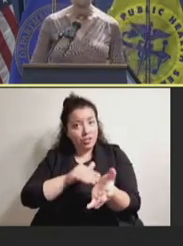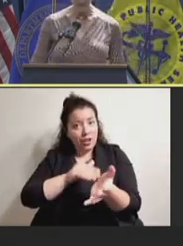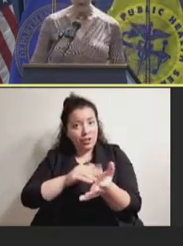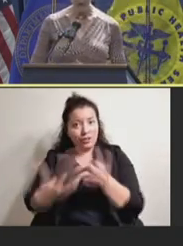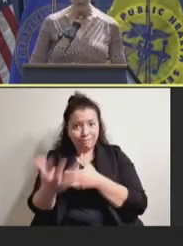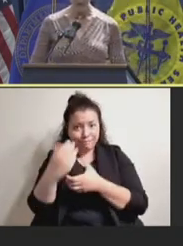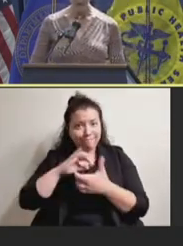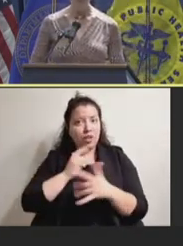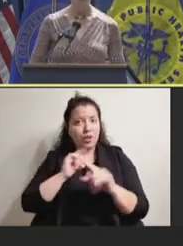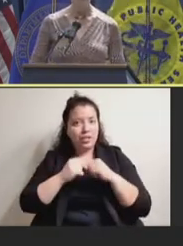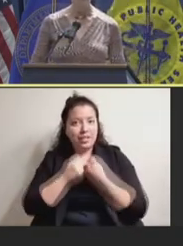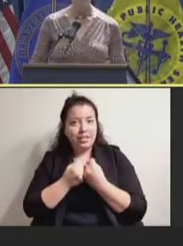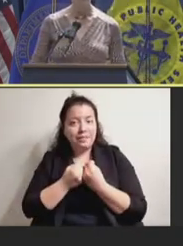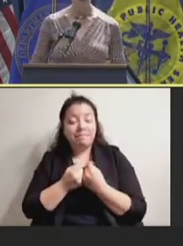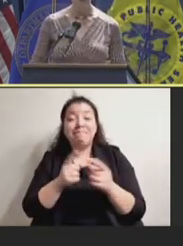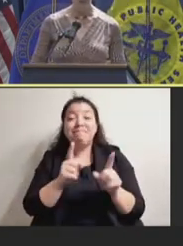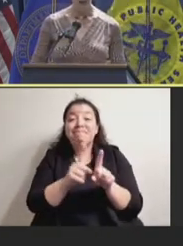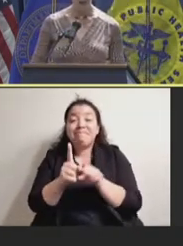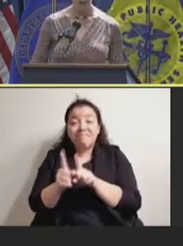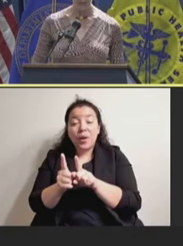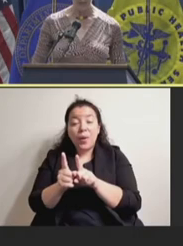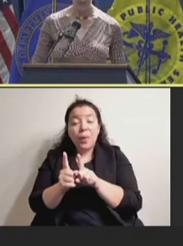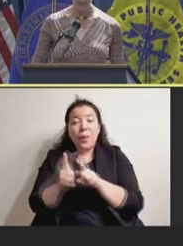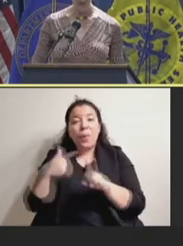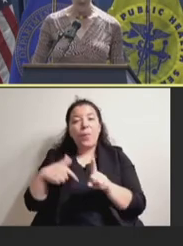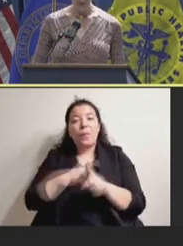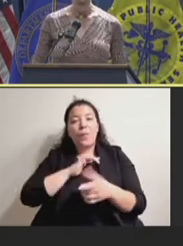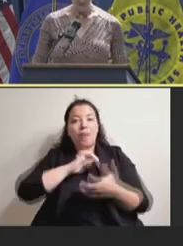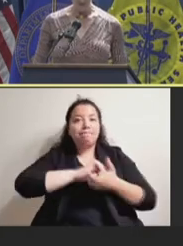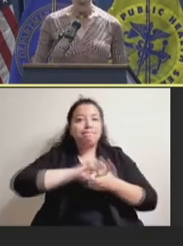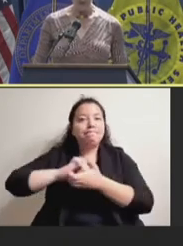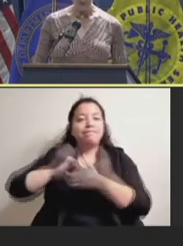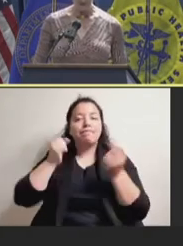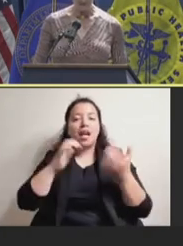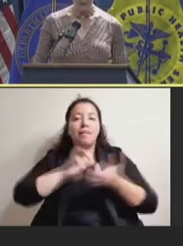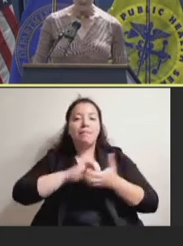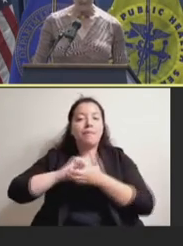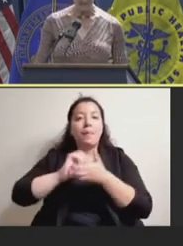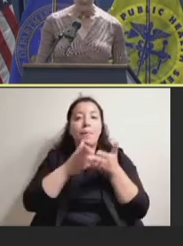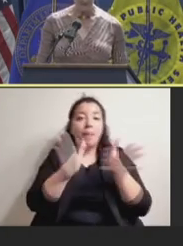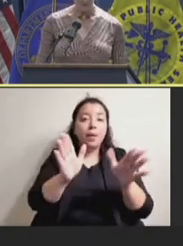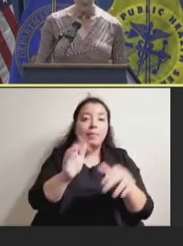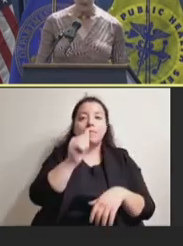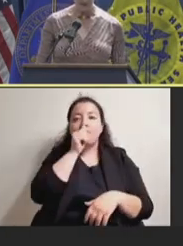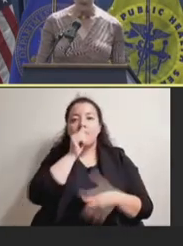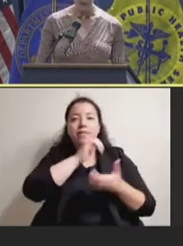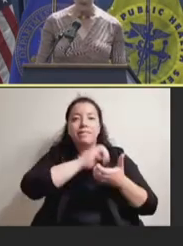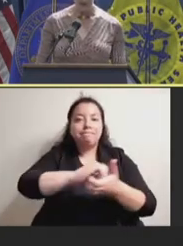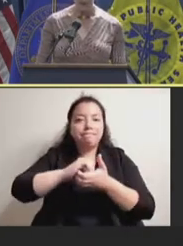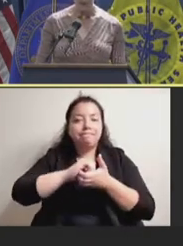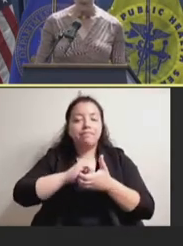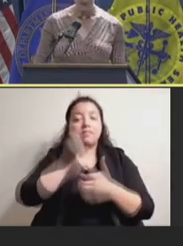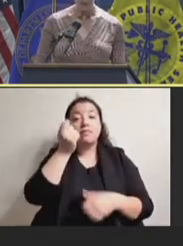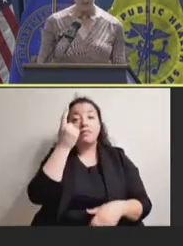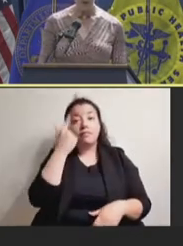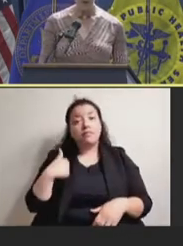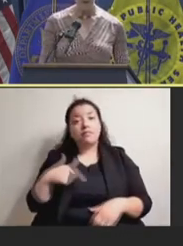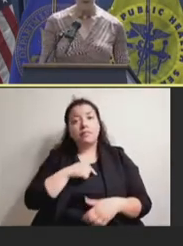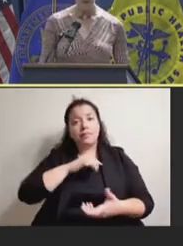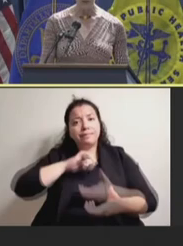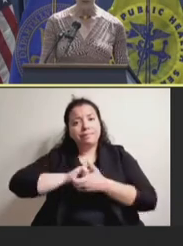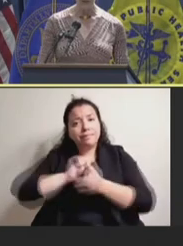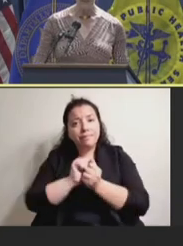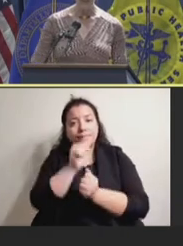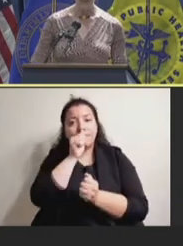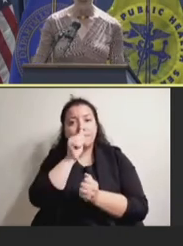And we're also well-known for our public-private partnerships. We have built our success through working closely with private sector partners